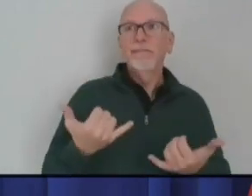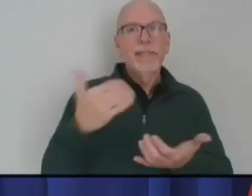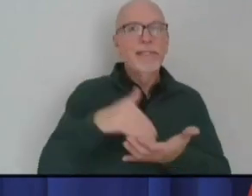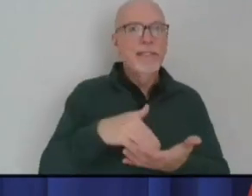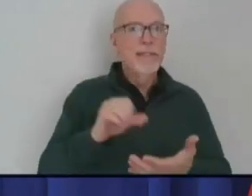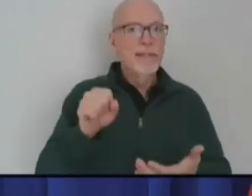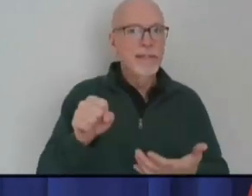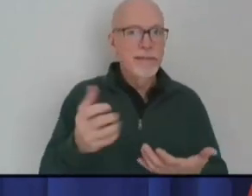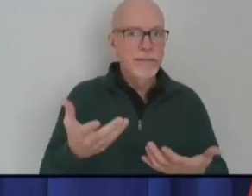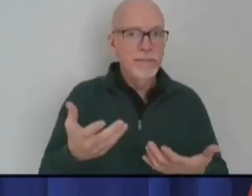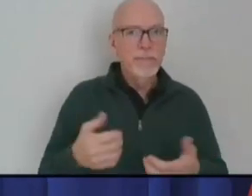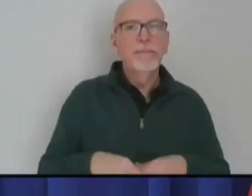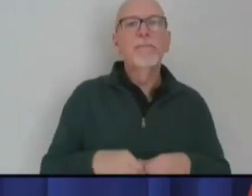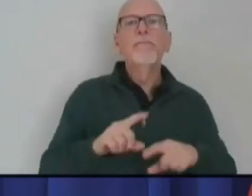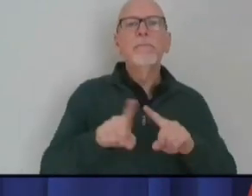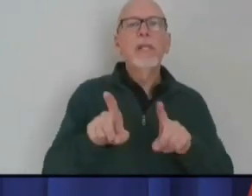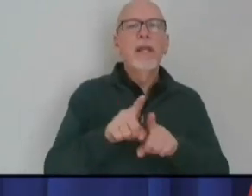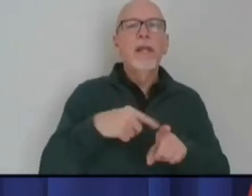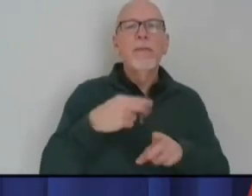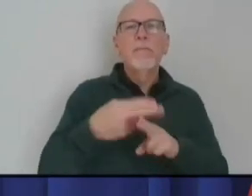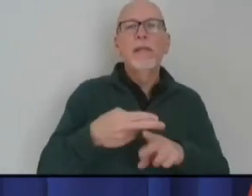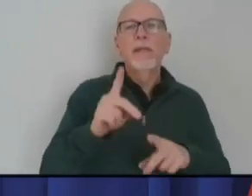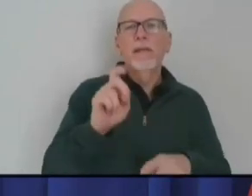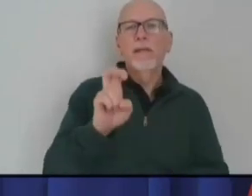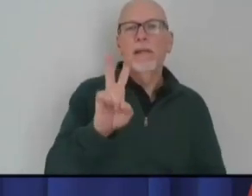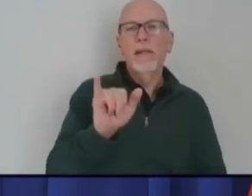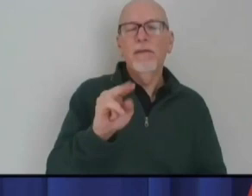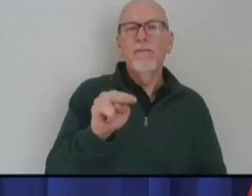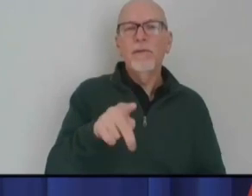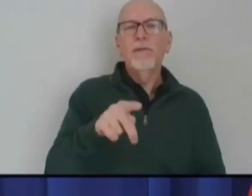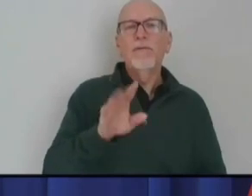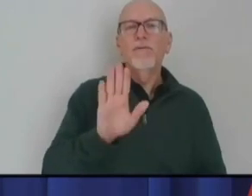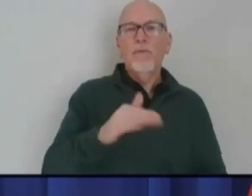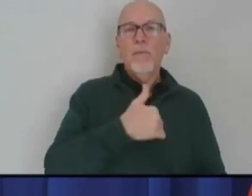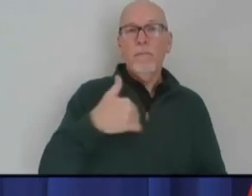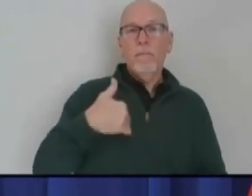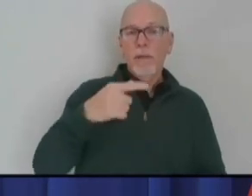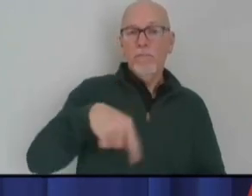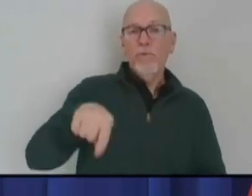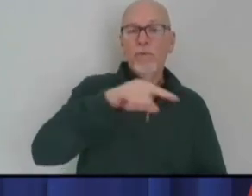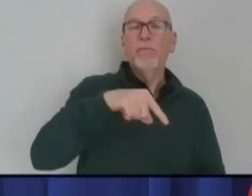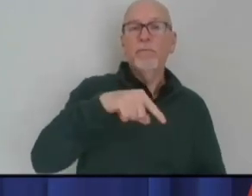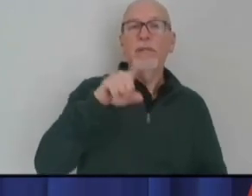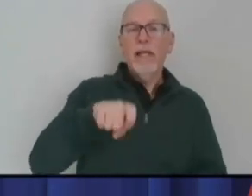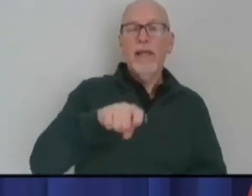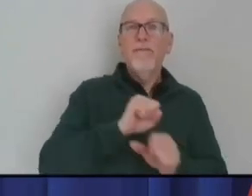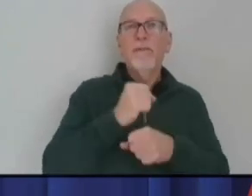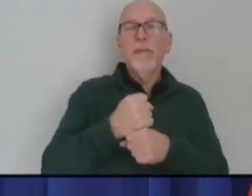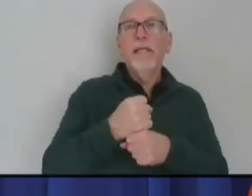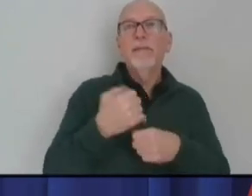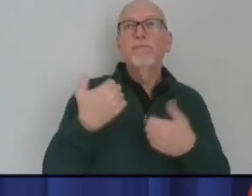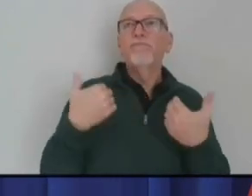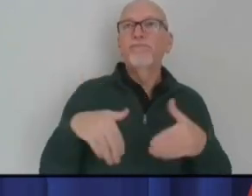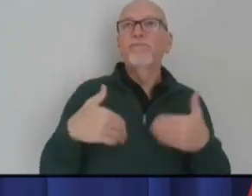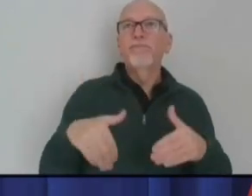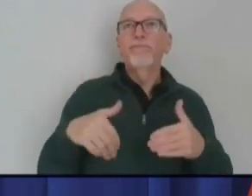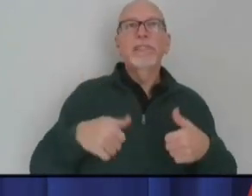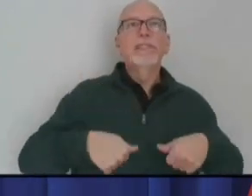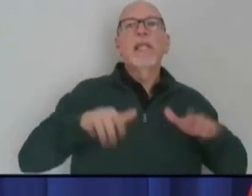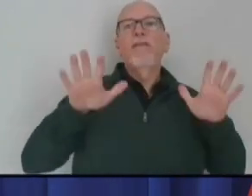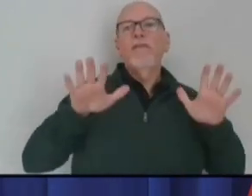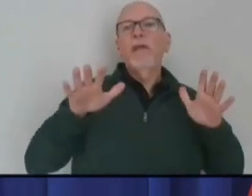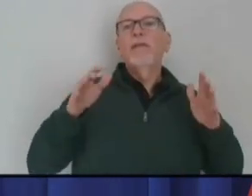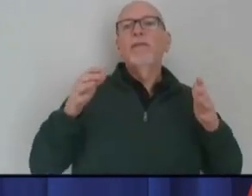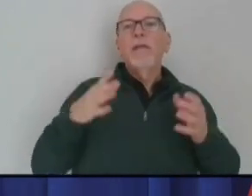as I mentioned to Kevin, your members have had to make tremendous sacrifices and a